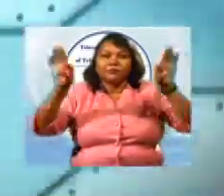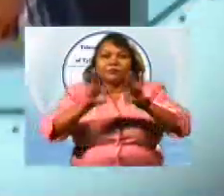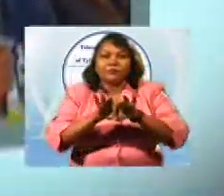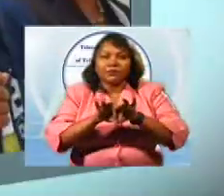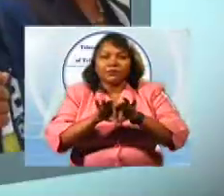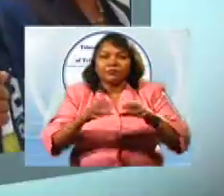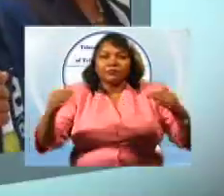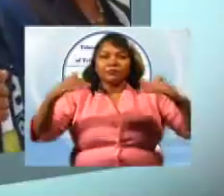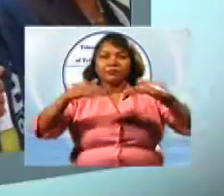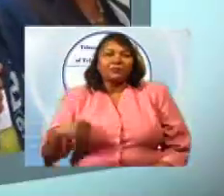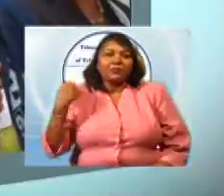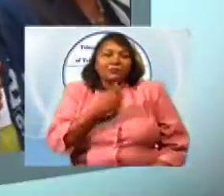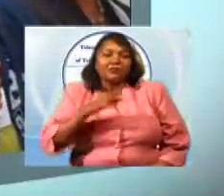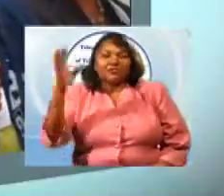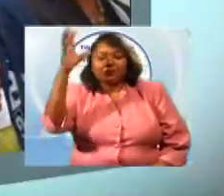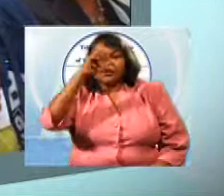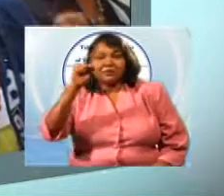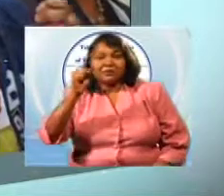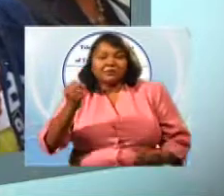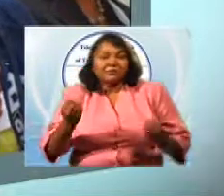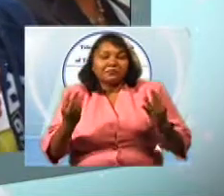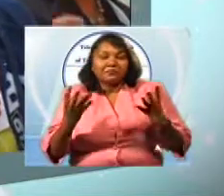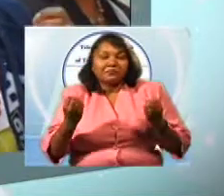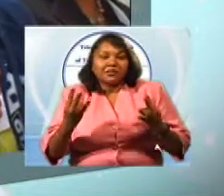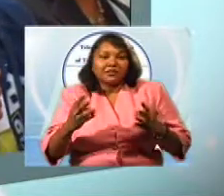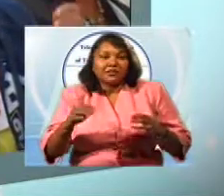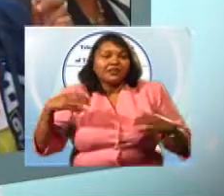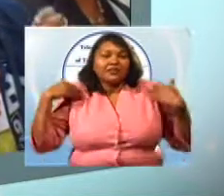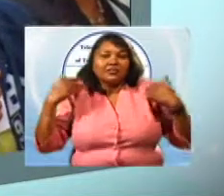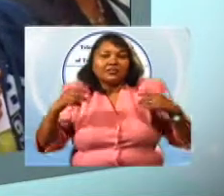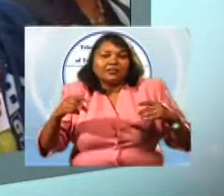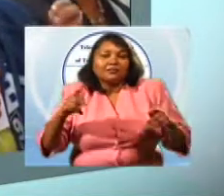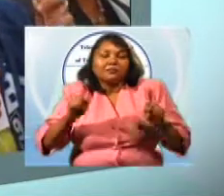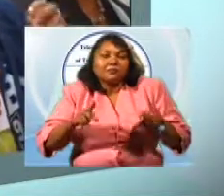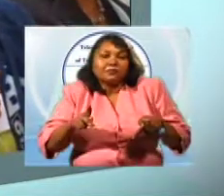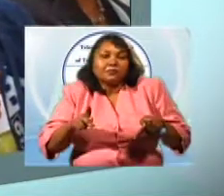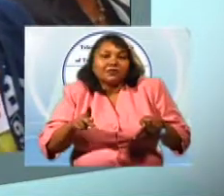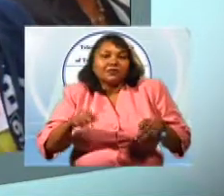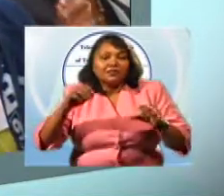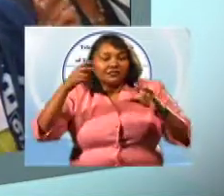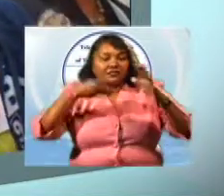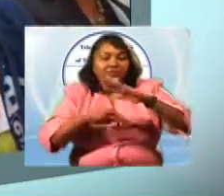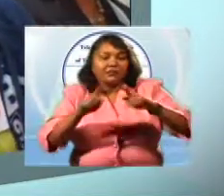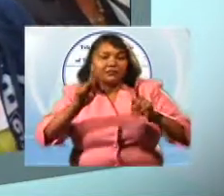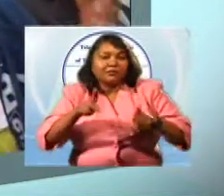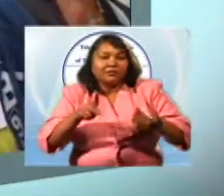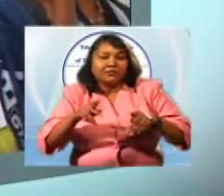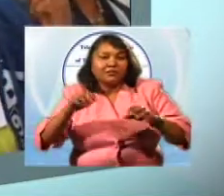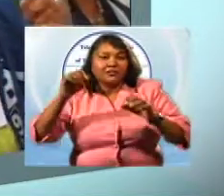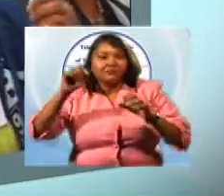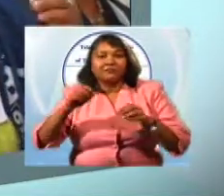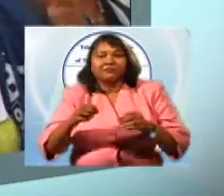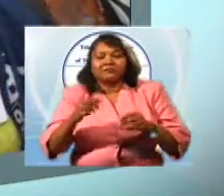the general public. And we are losing many of our young, talented videographers, editors,